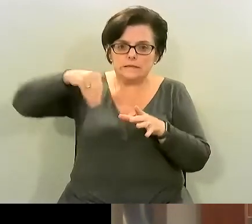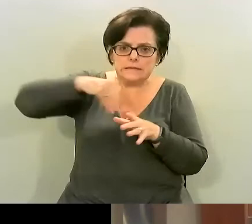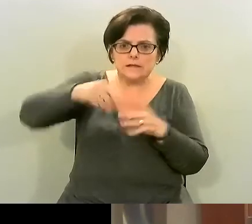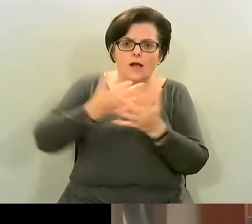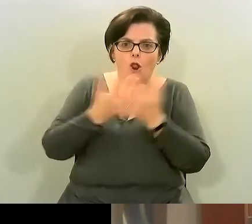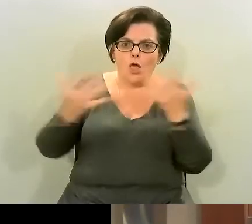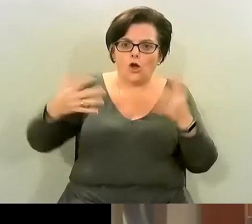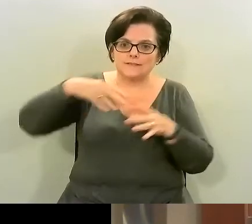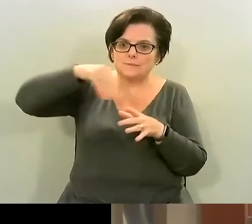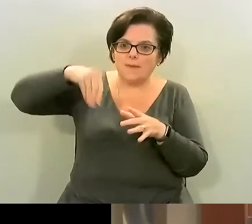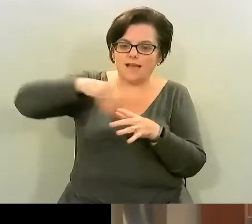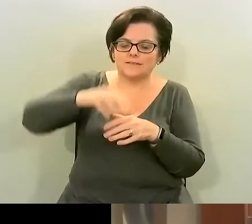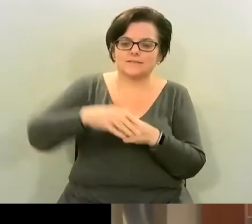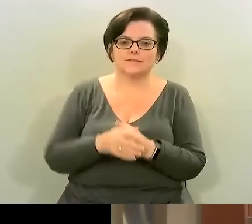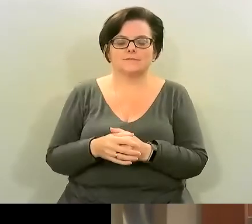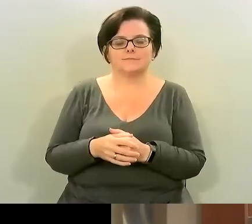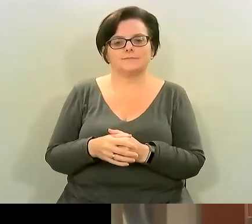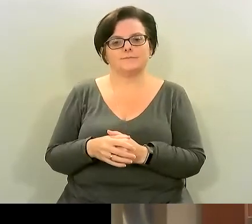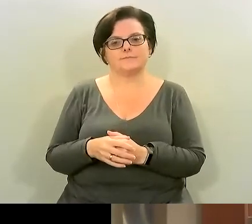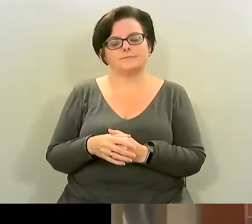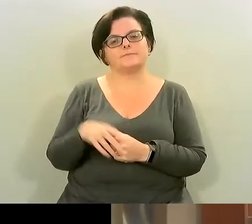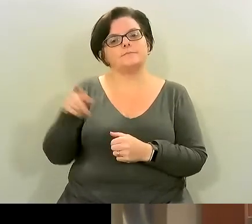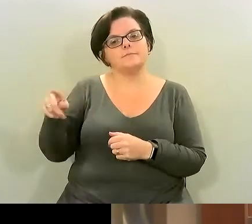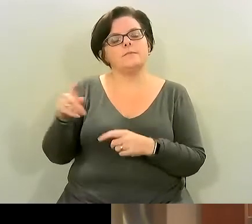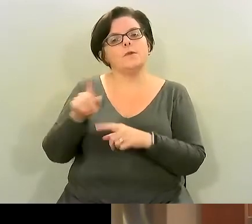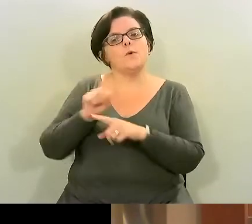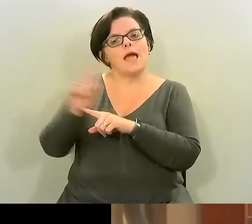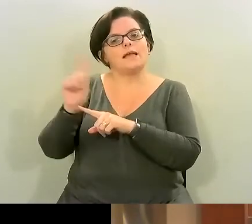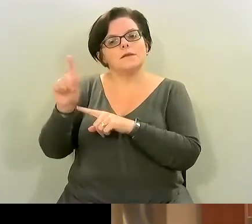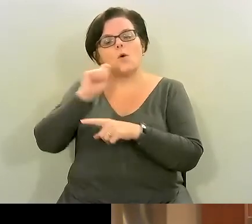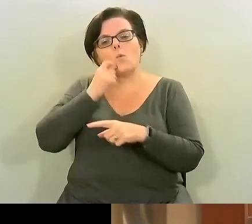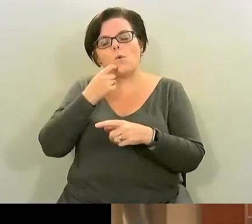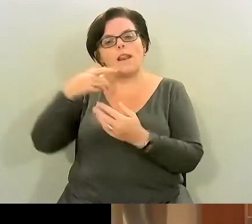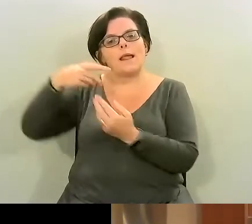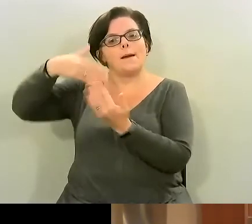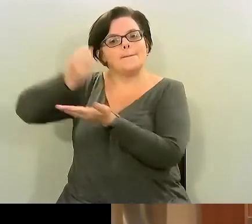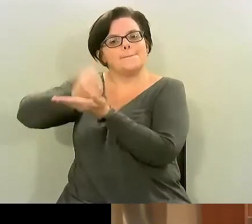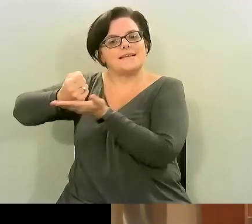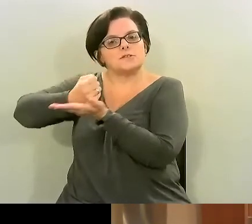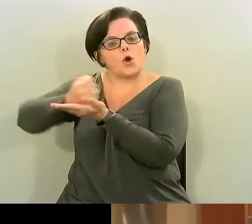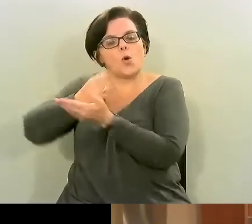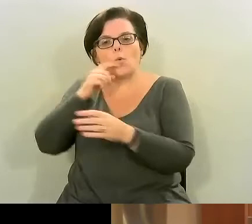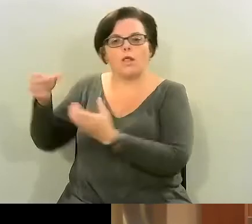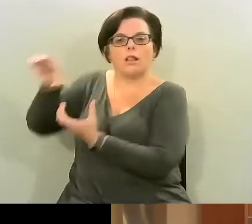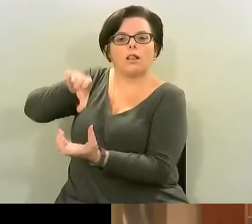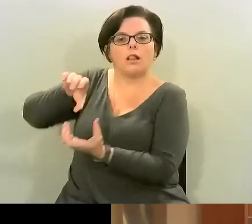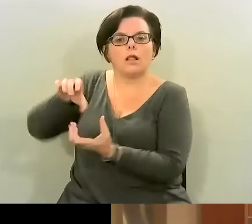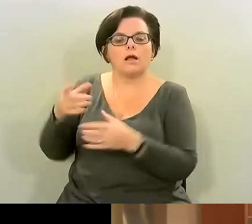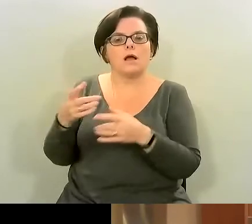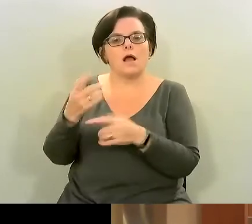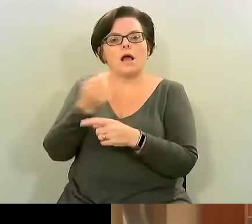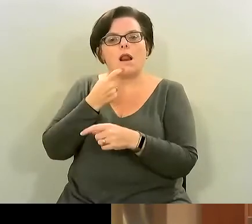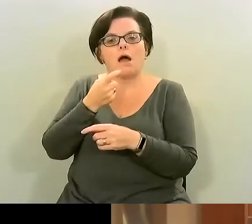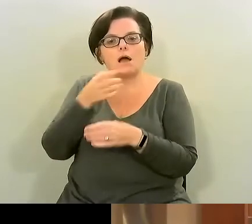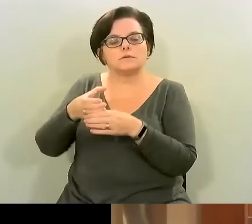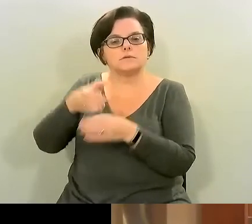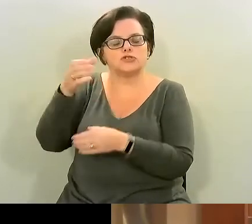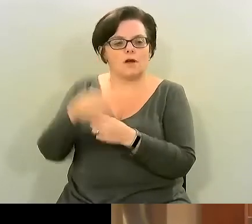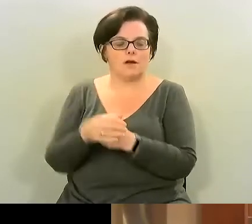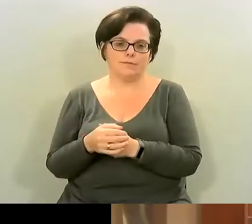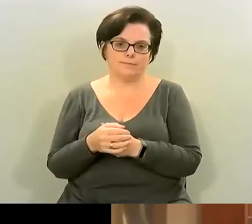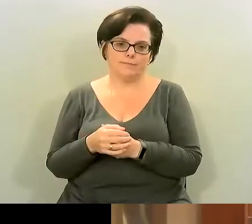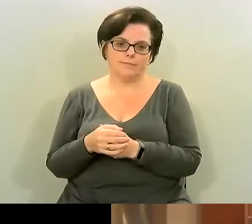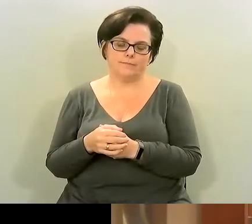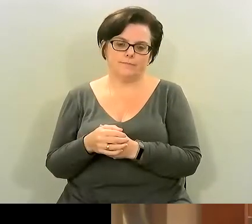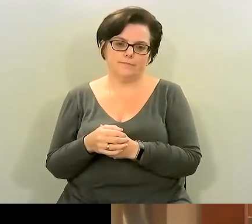later on i'll put my pesto into a glass jar but look it's as simple as this i'm just going to use my spoon